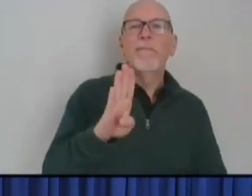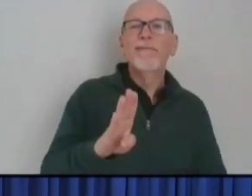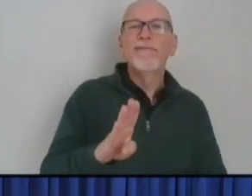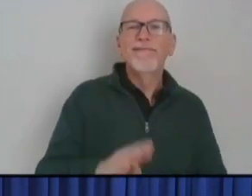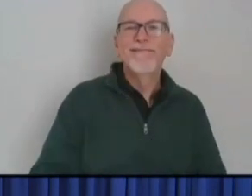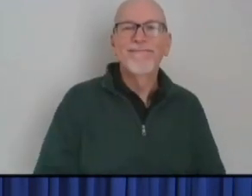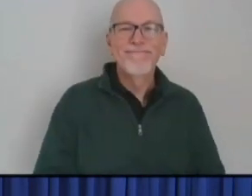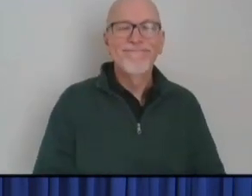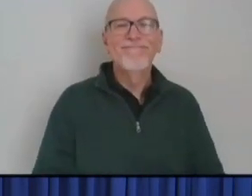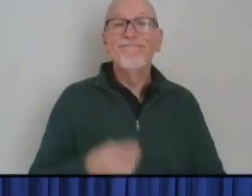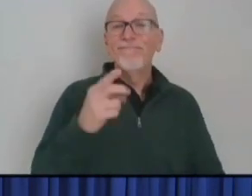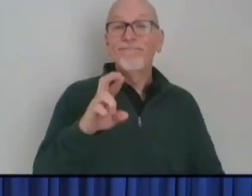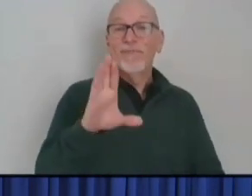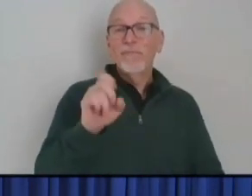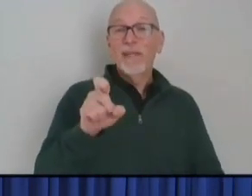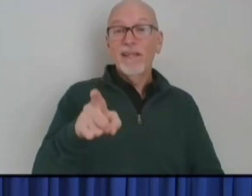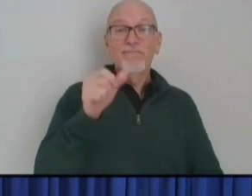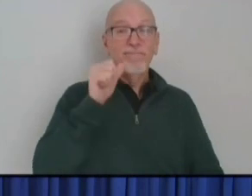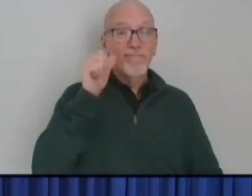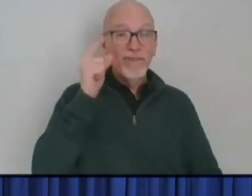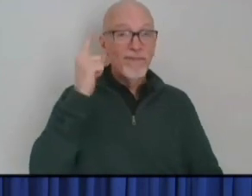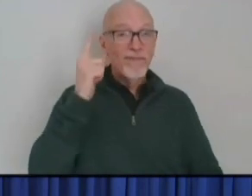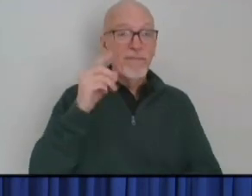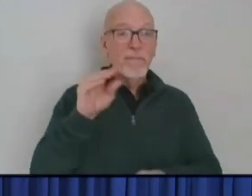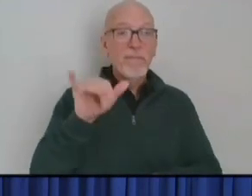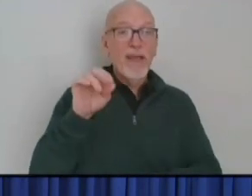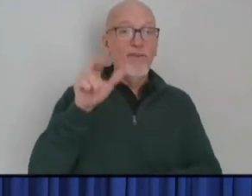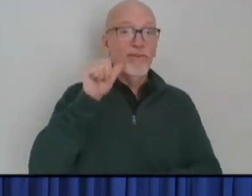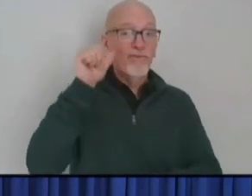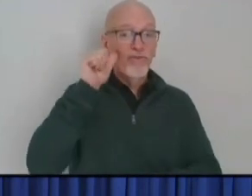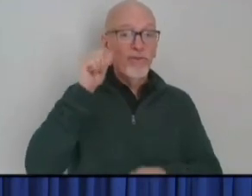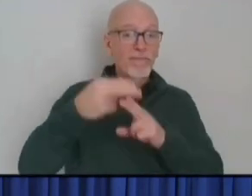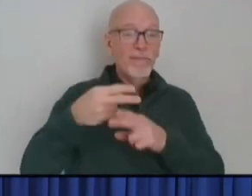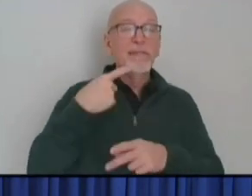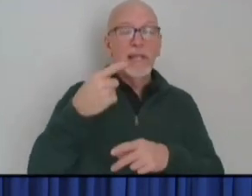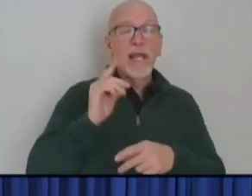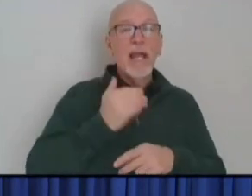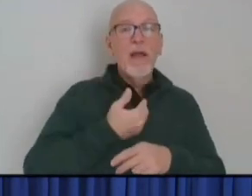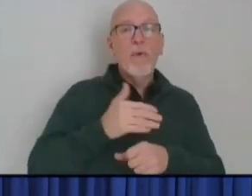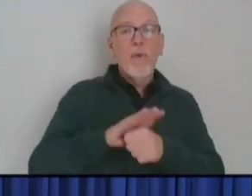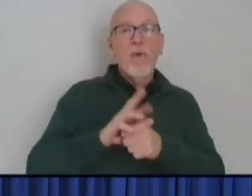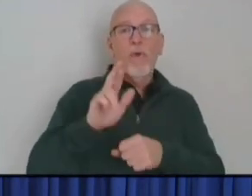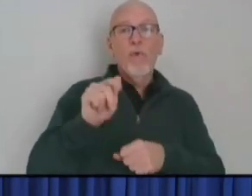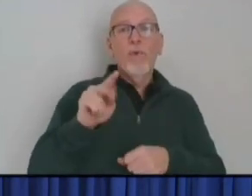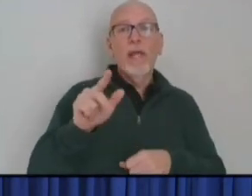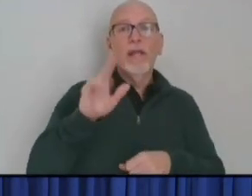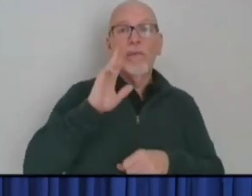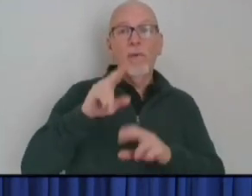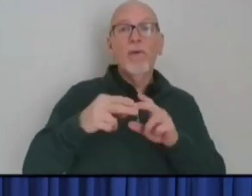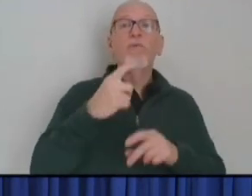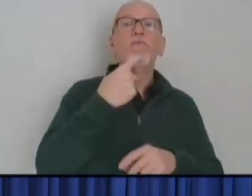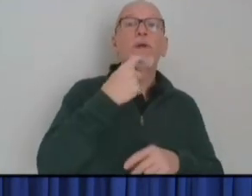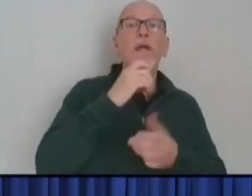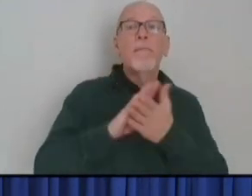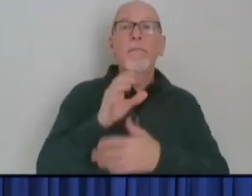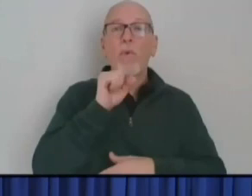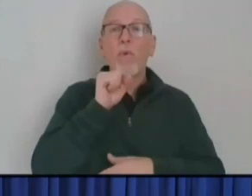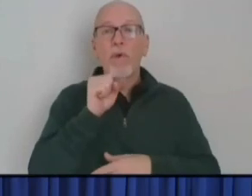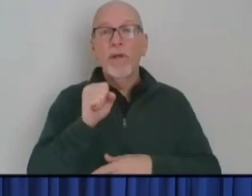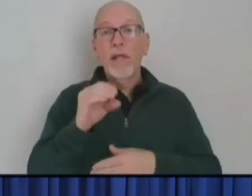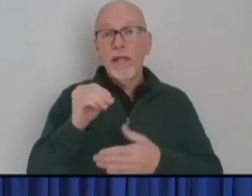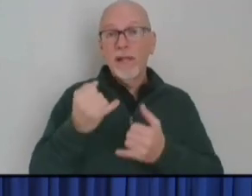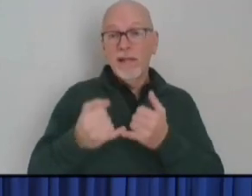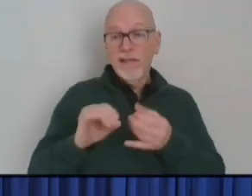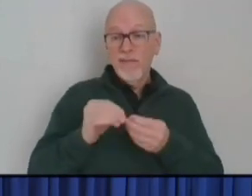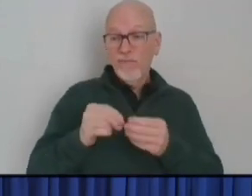Dr. Box, yesterday I heard from our mayor who correctly predicted that our local rating would fall from red to orange in the latest figures released